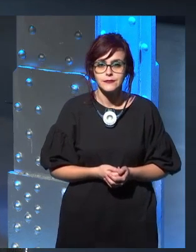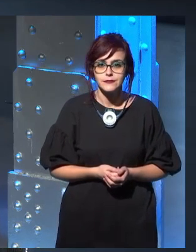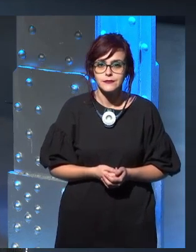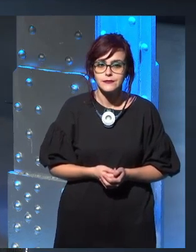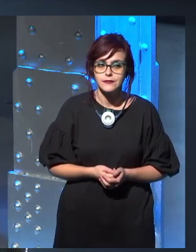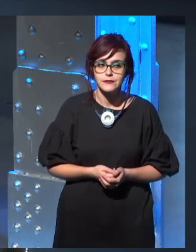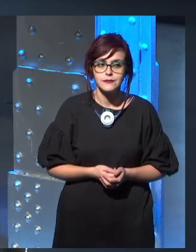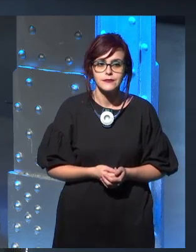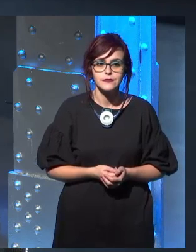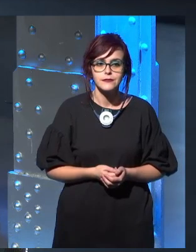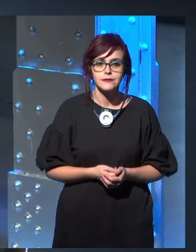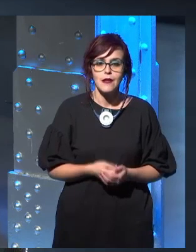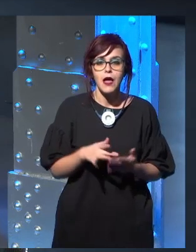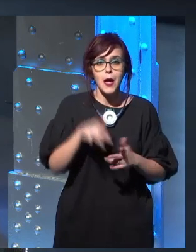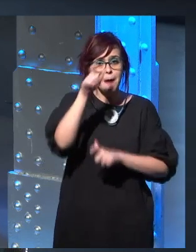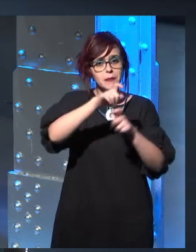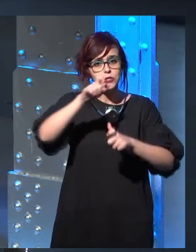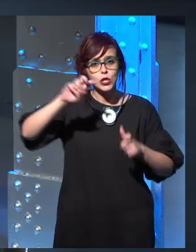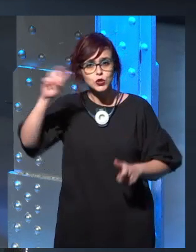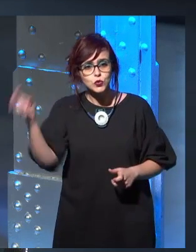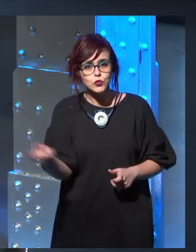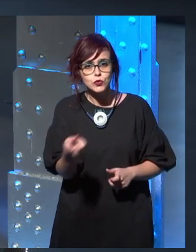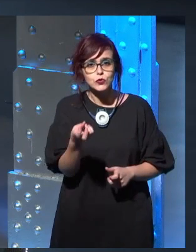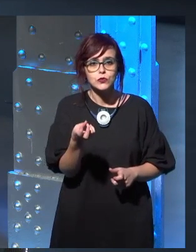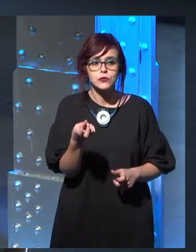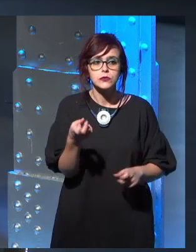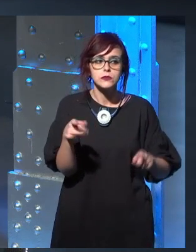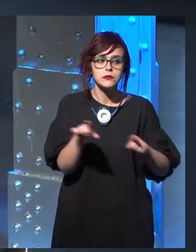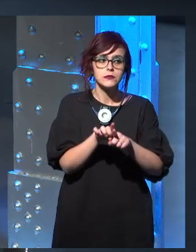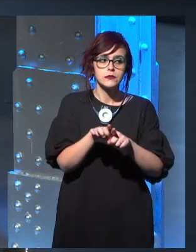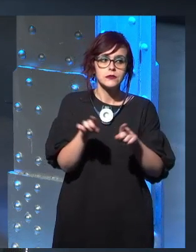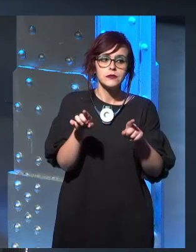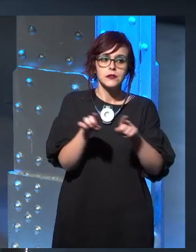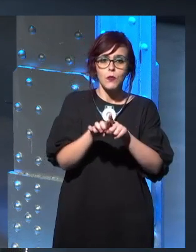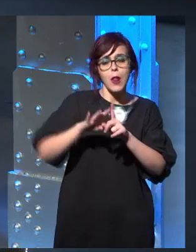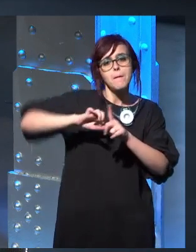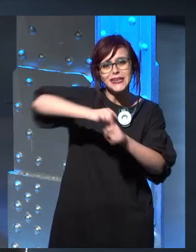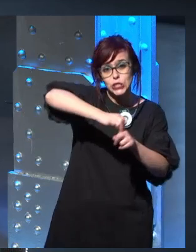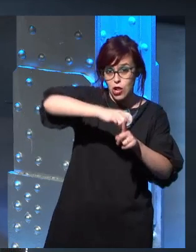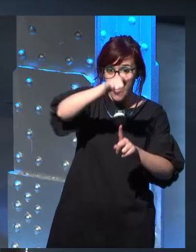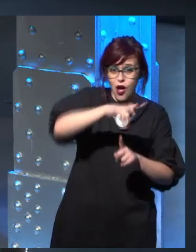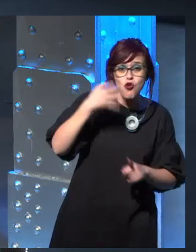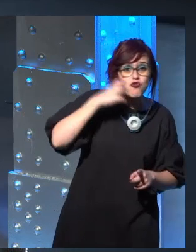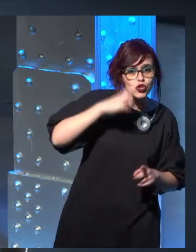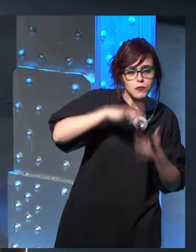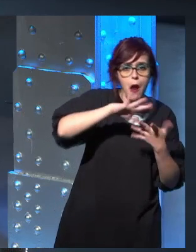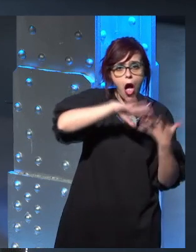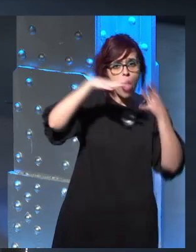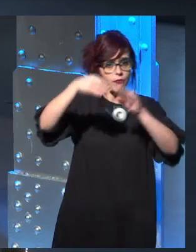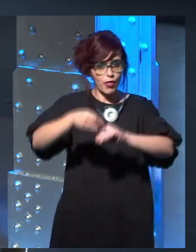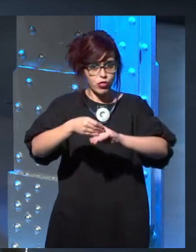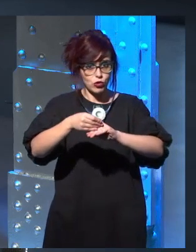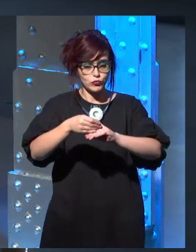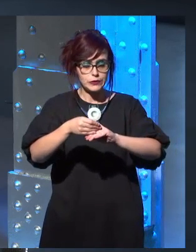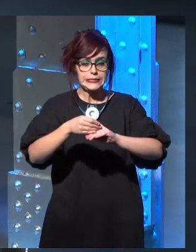people approached him about, uh, adapting it? They said, oh, this is too big for us to adapt. You know, we'll, we'll,